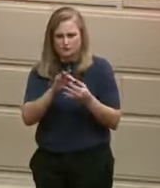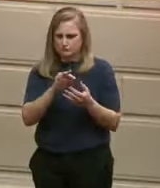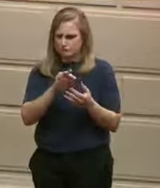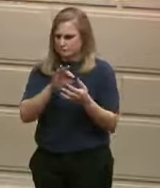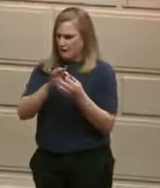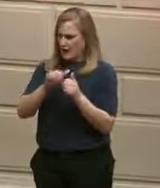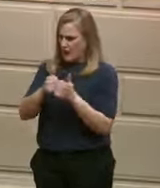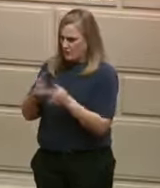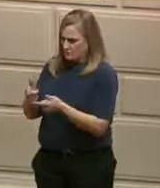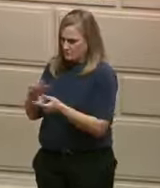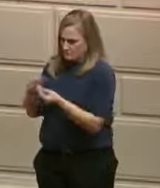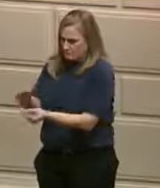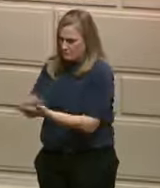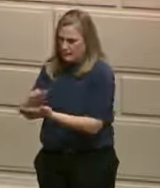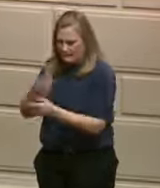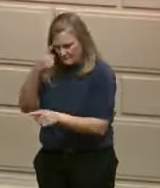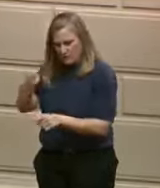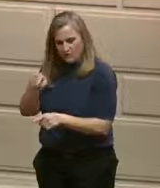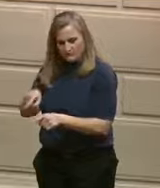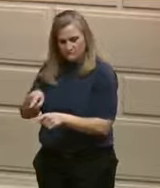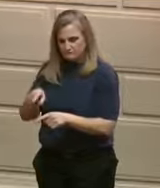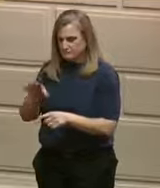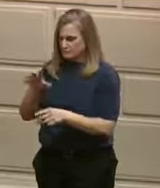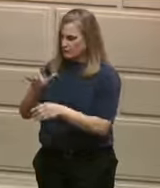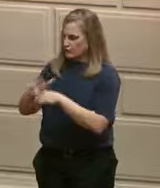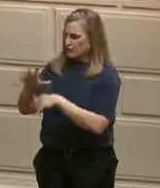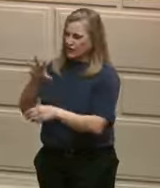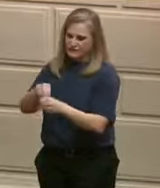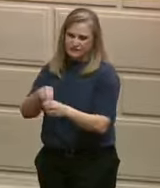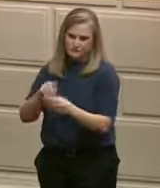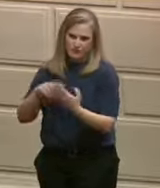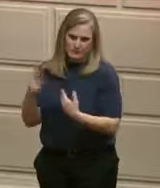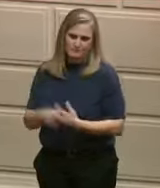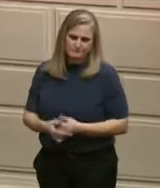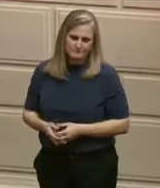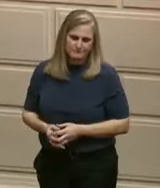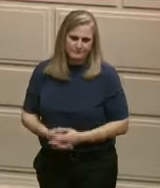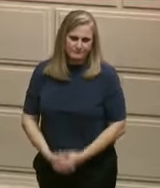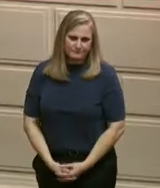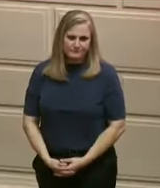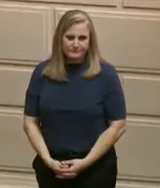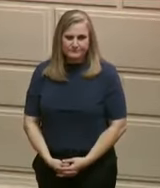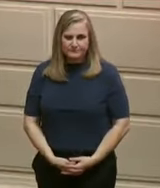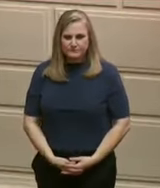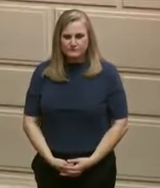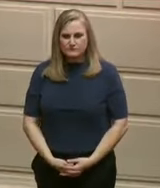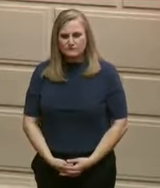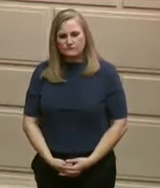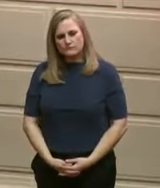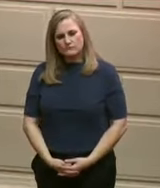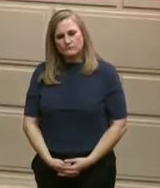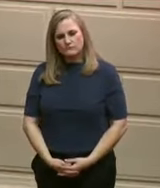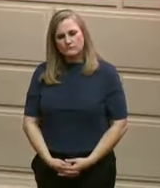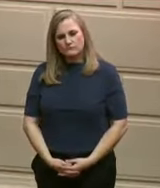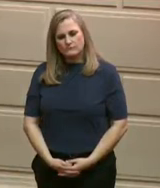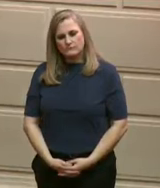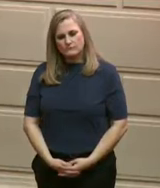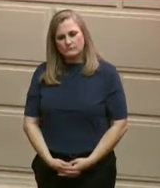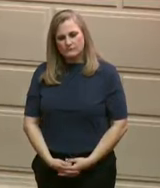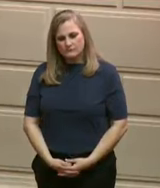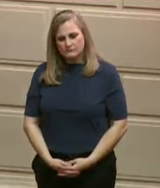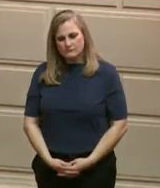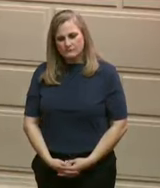Finally, in collaboration with Secretary Charest in the coming weeks, I'll be signing an executive order